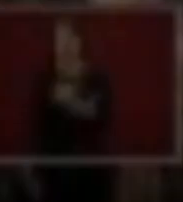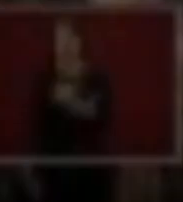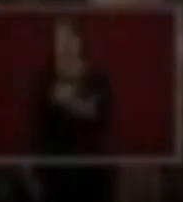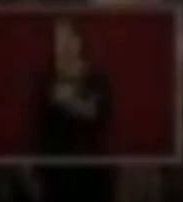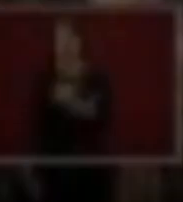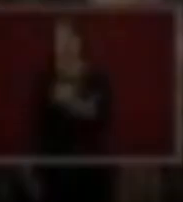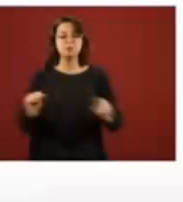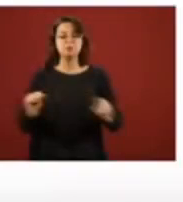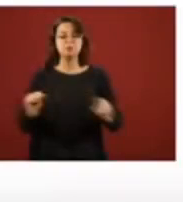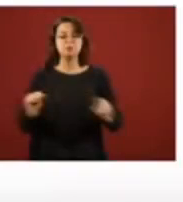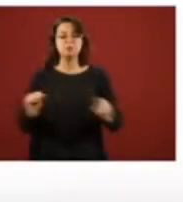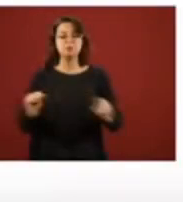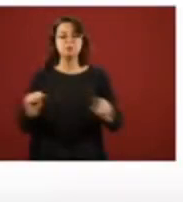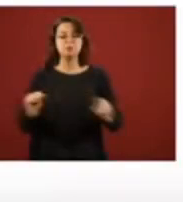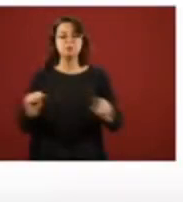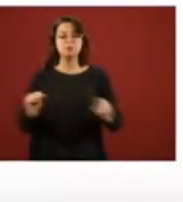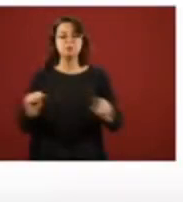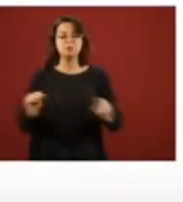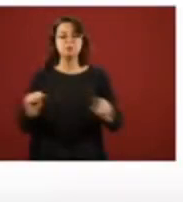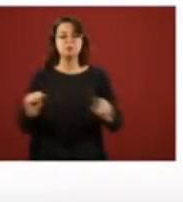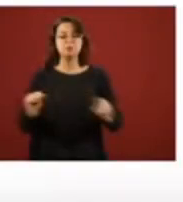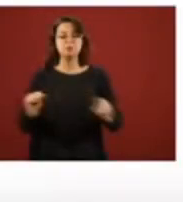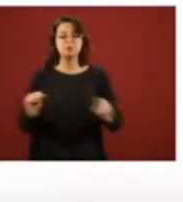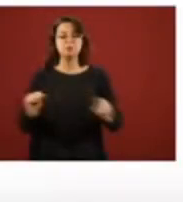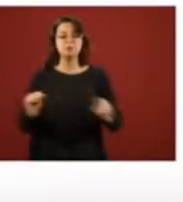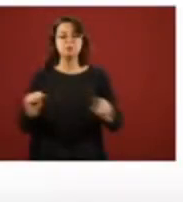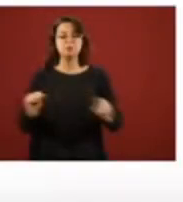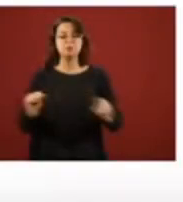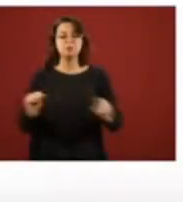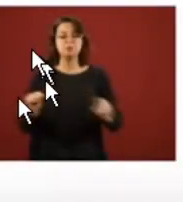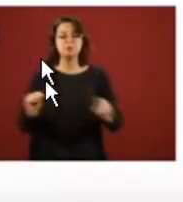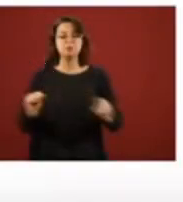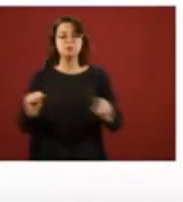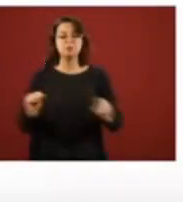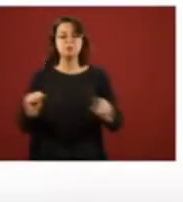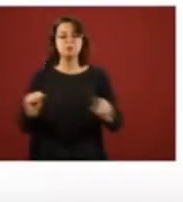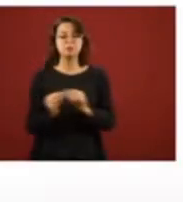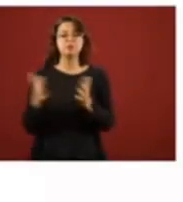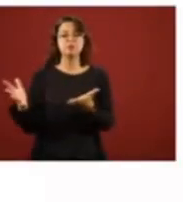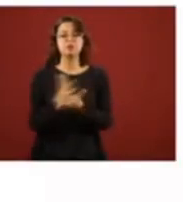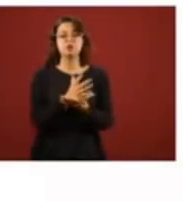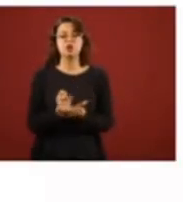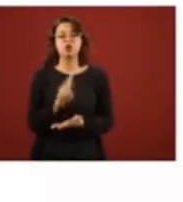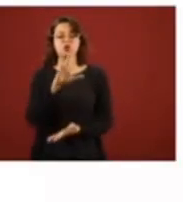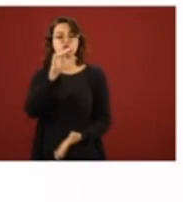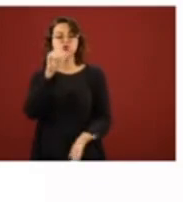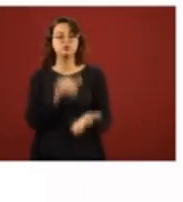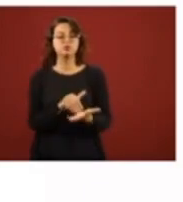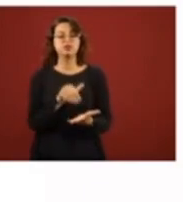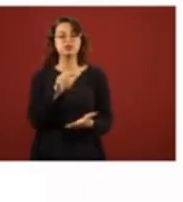you. Okay, let's see this. This is, let's go with that.